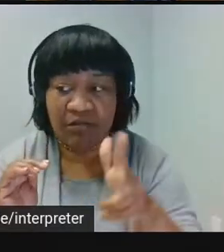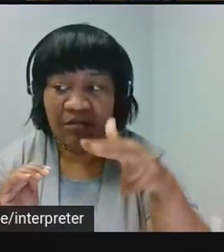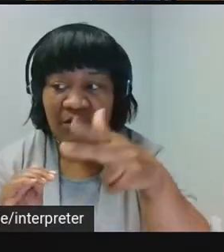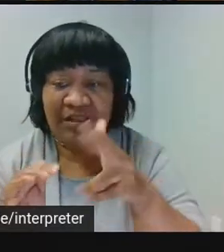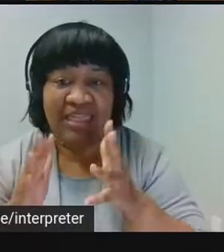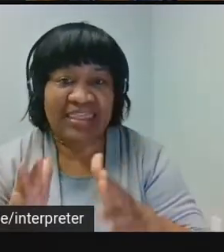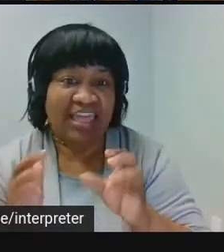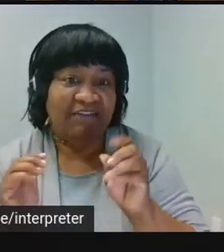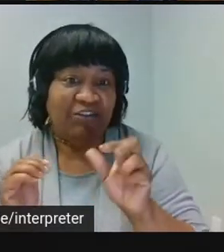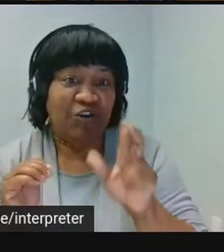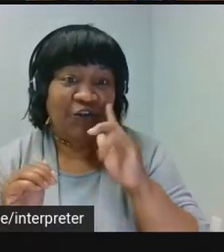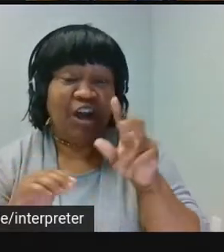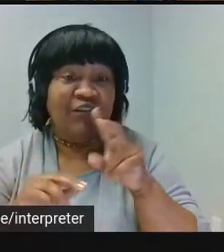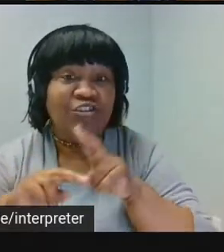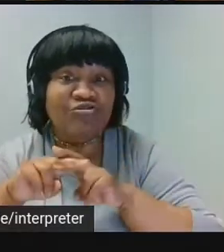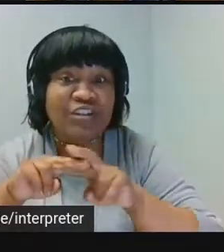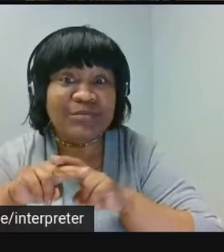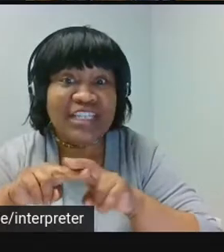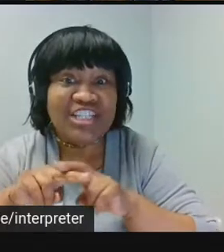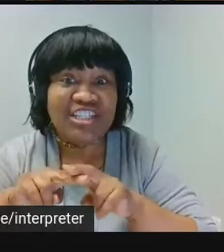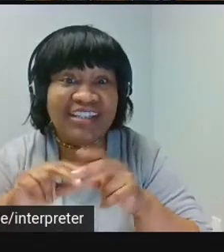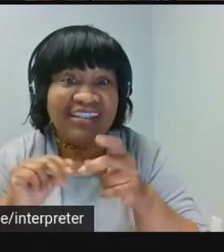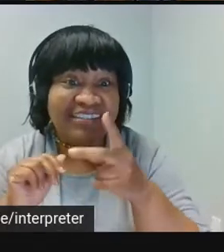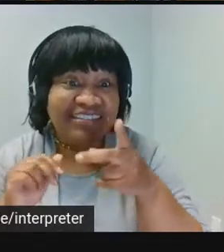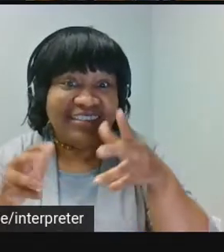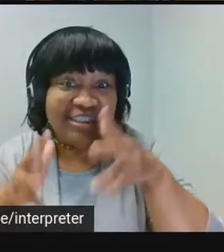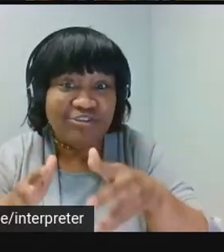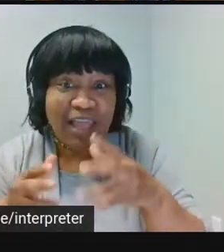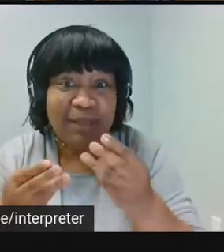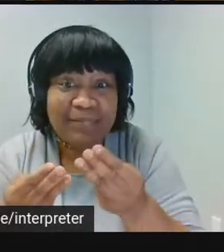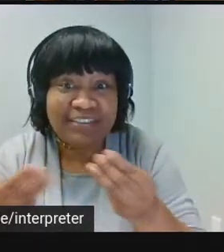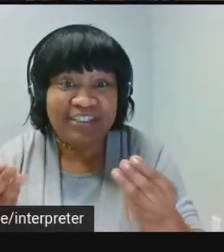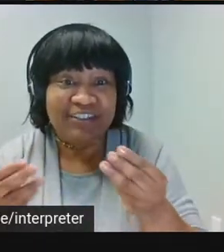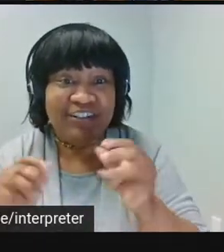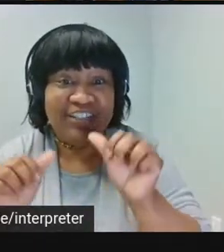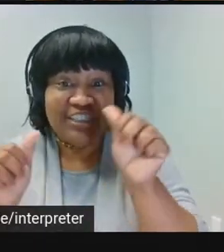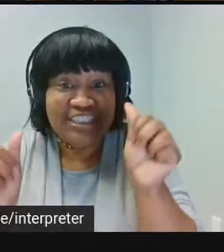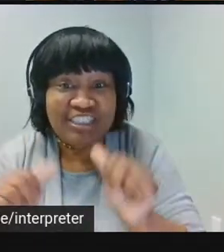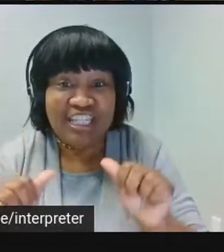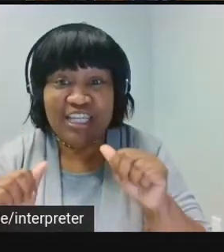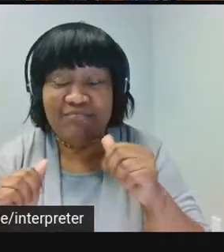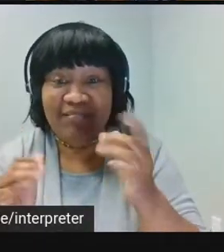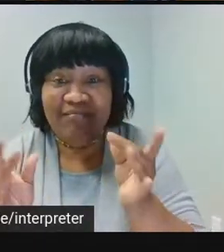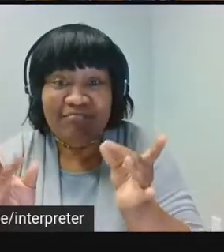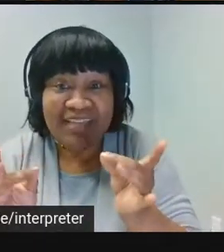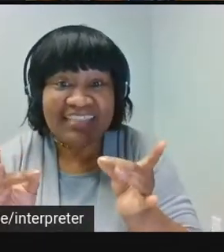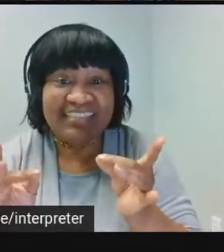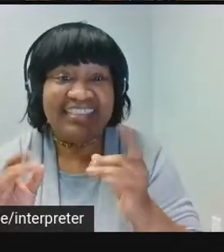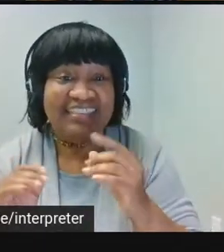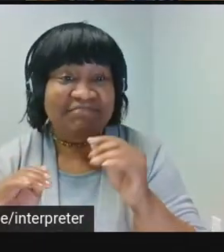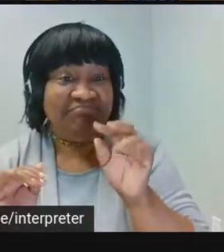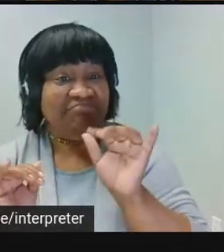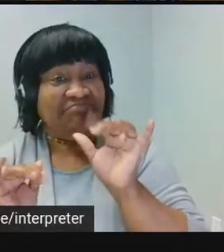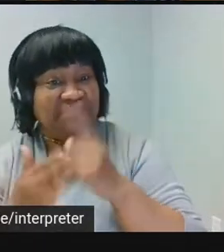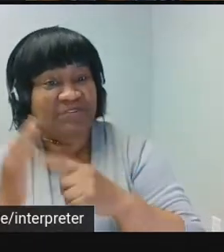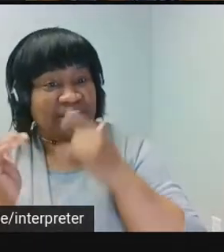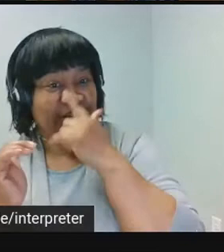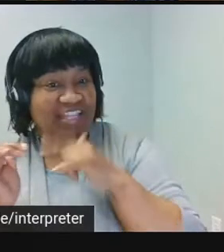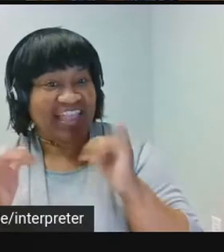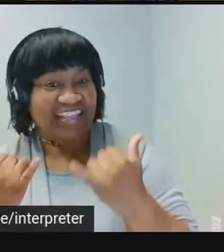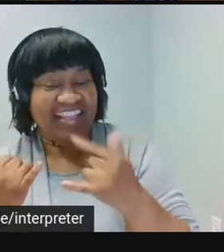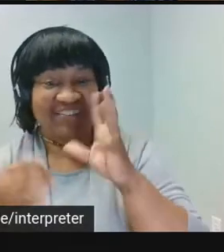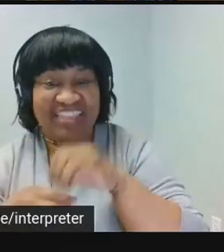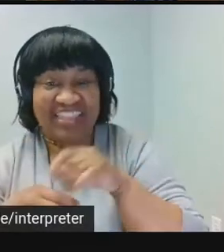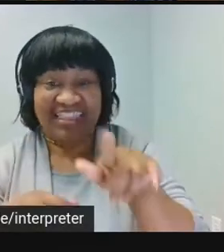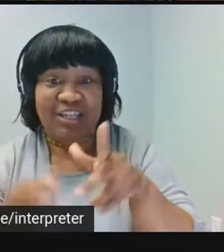leftovers of transportation upholstery scraps with custom-shaped plexi that mimics the existing industrial cuts.